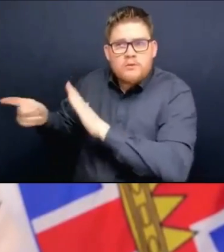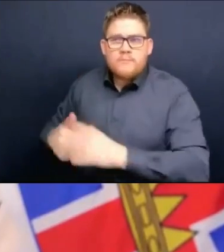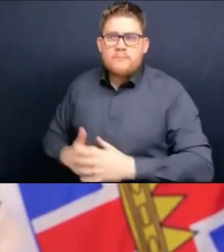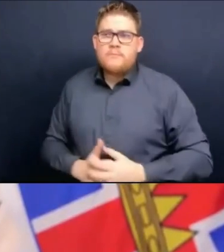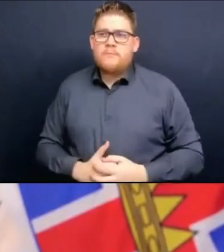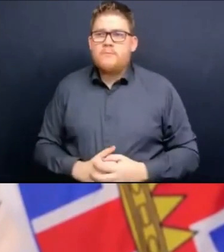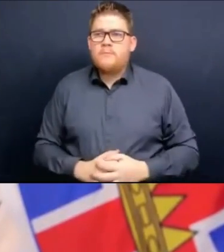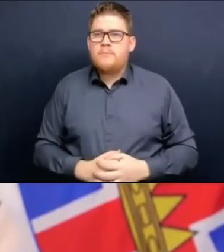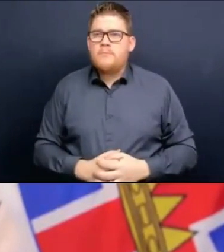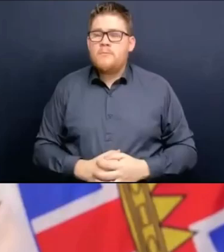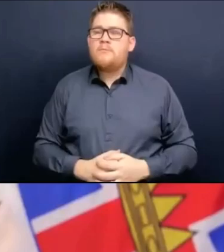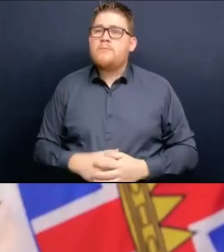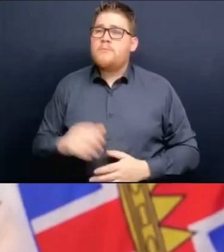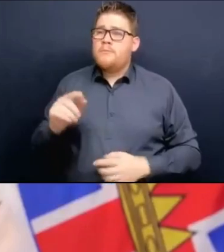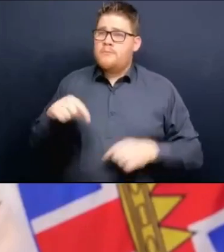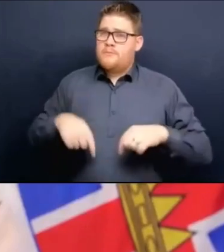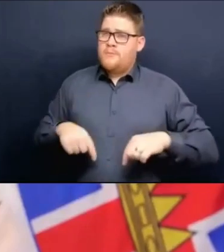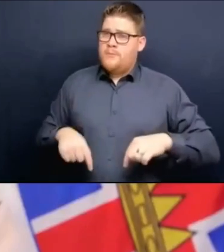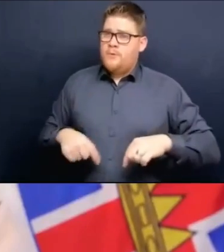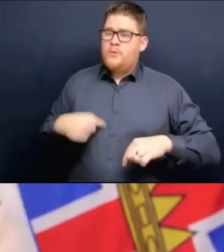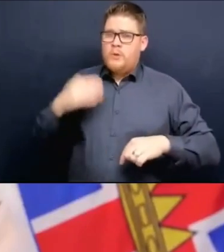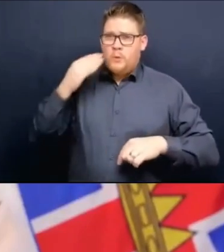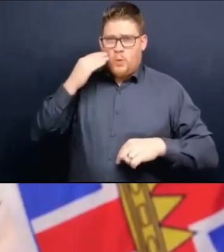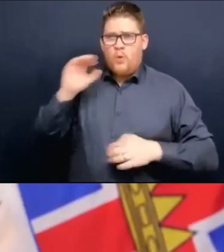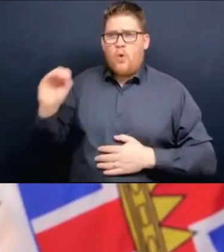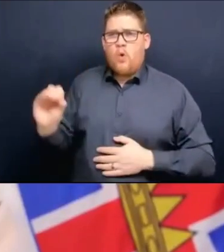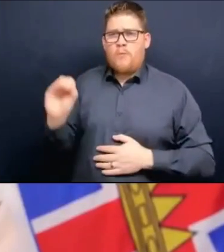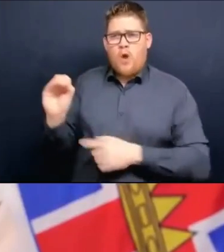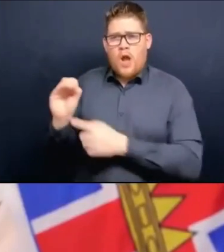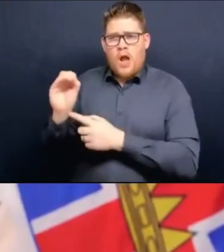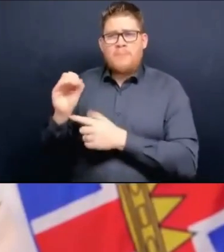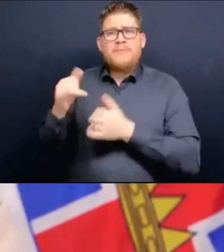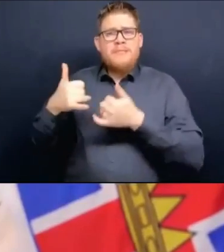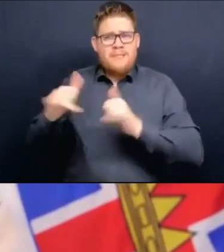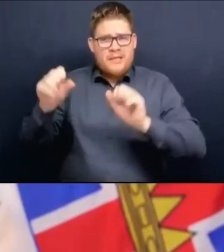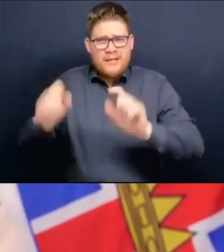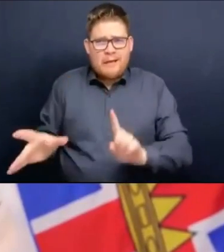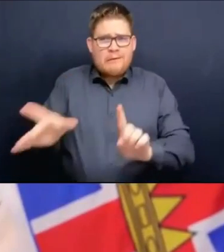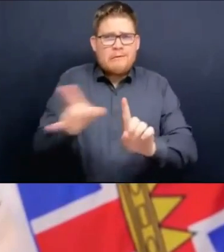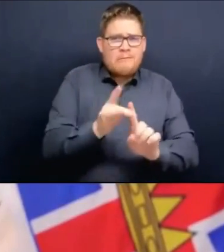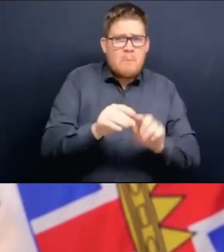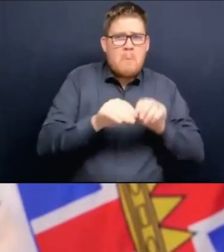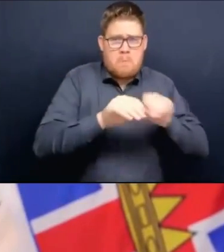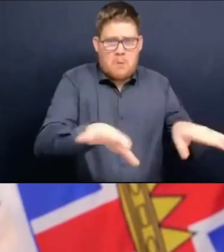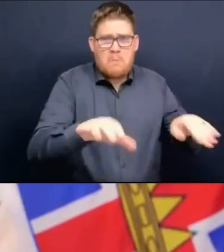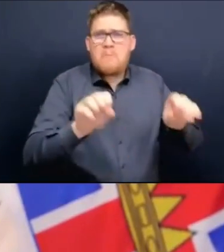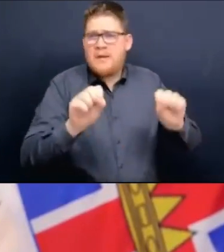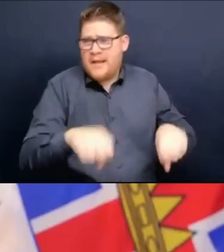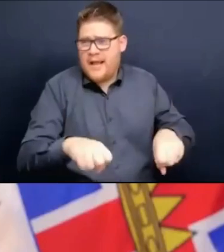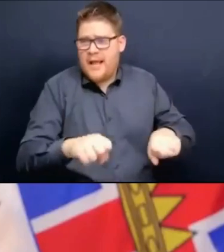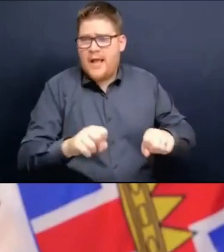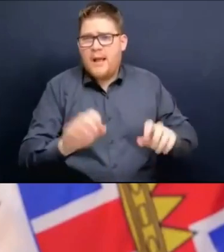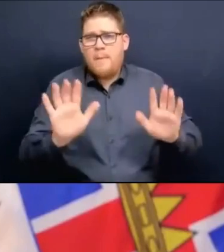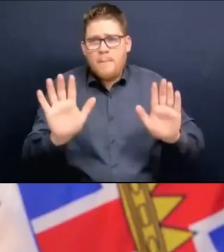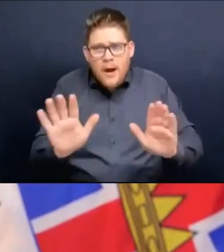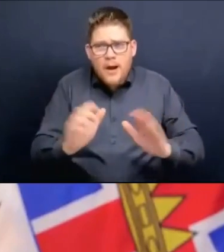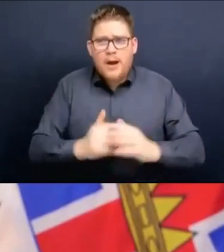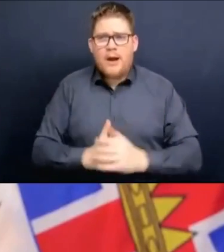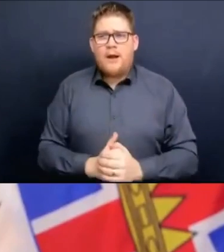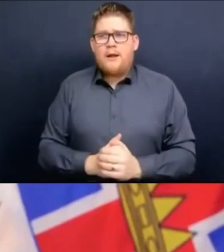risk of transmission. And we know, especially with Omicron, that it can still be transmitted. Although that is less and particularly less